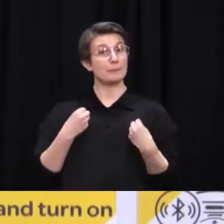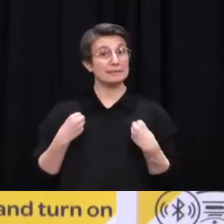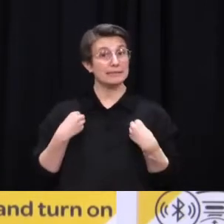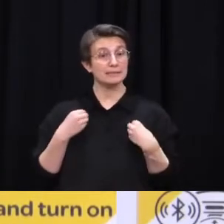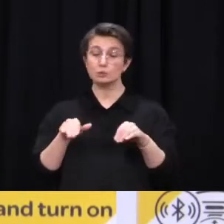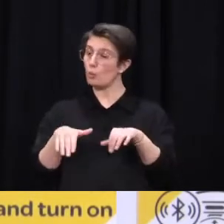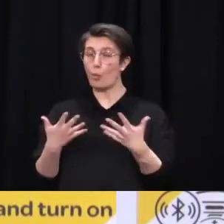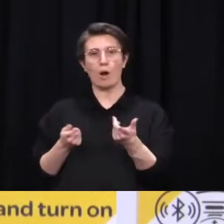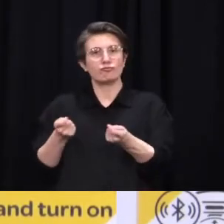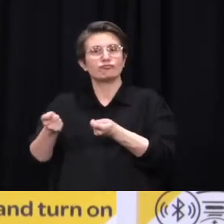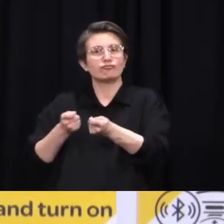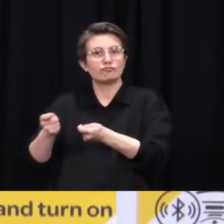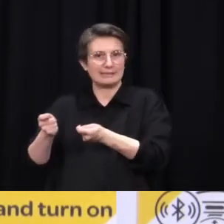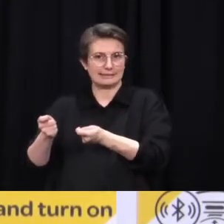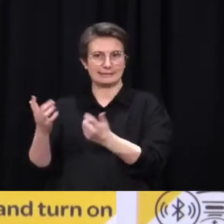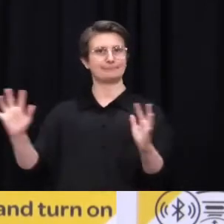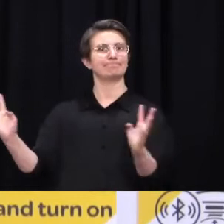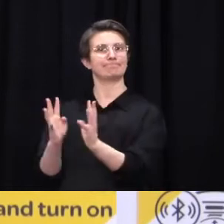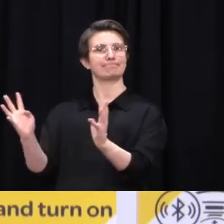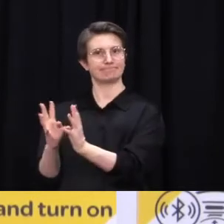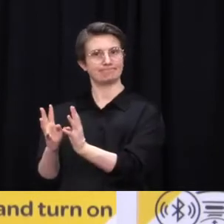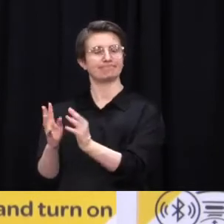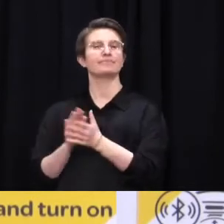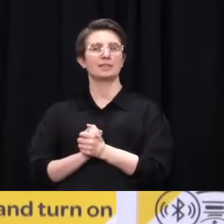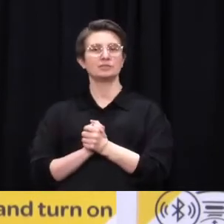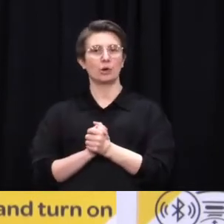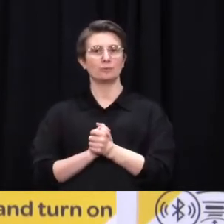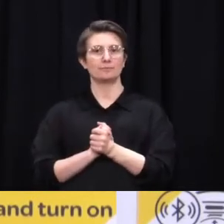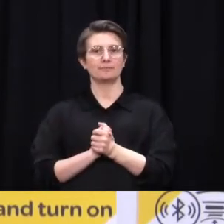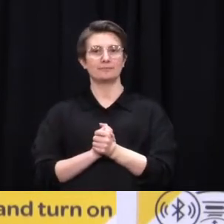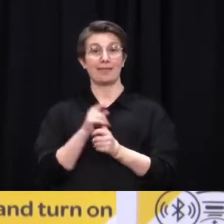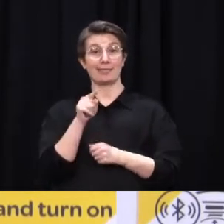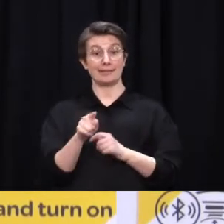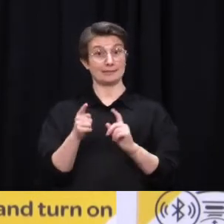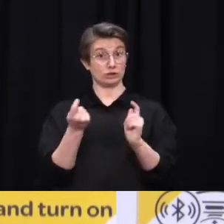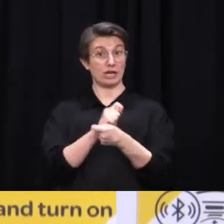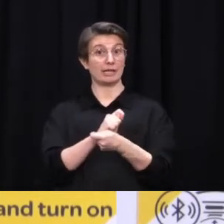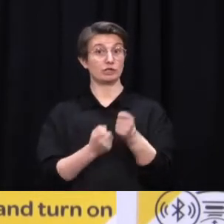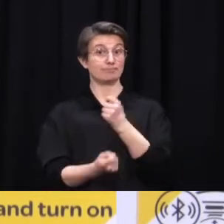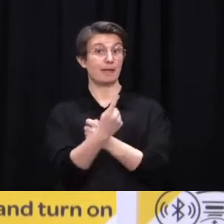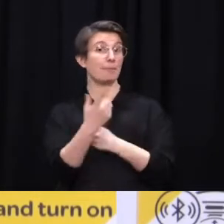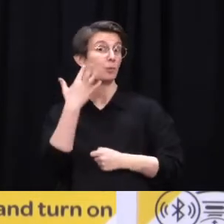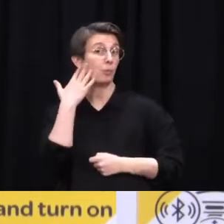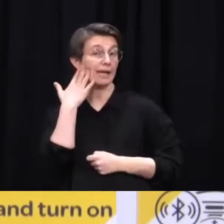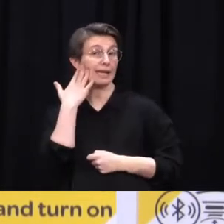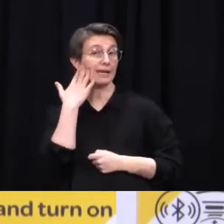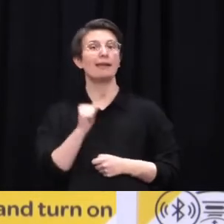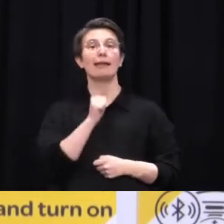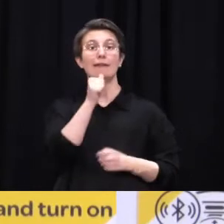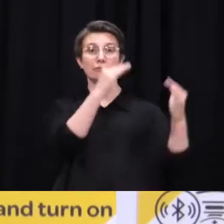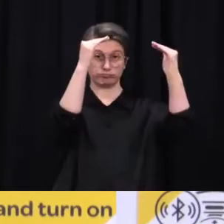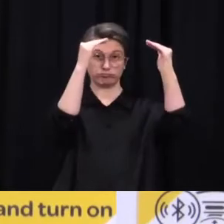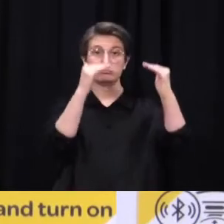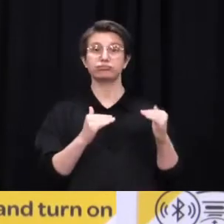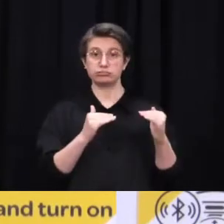days after any change in alert level settings that might allow more businesses to open or gatherings to go ahead to give people time to get their